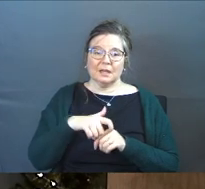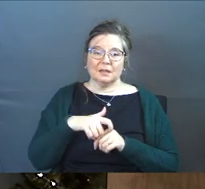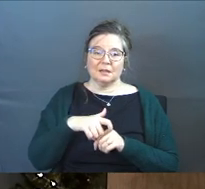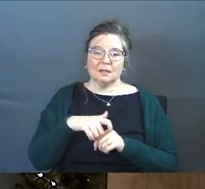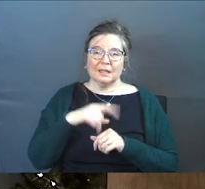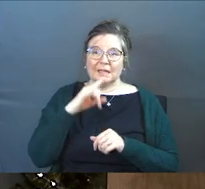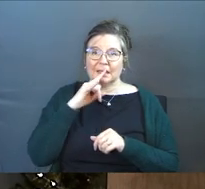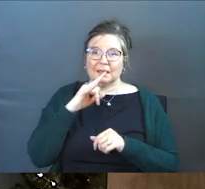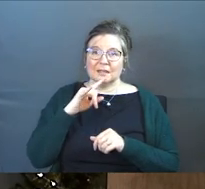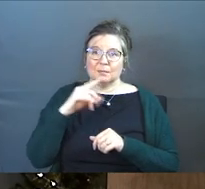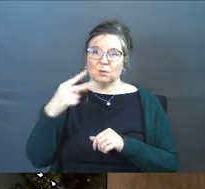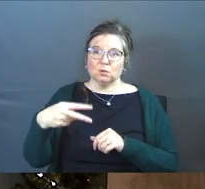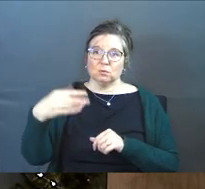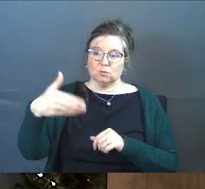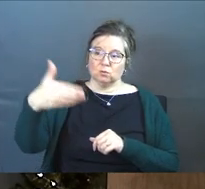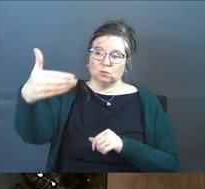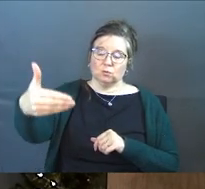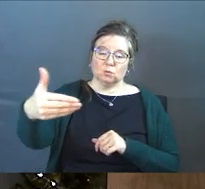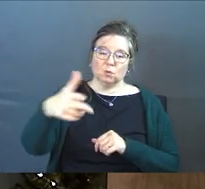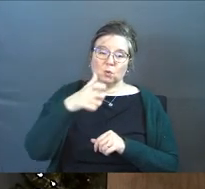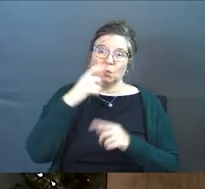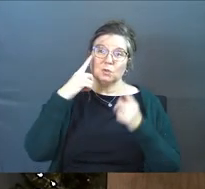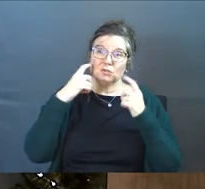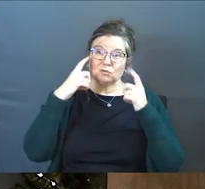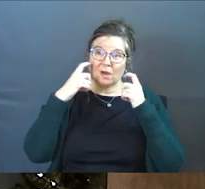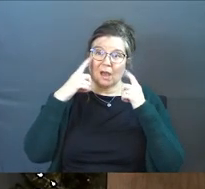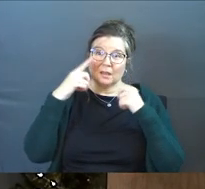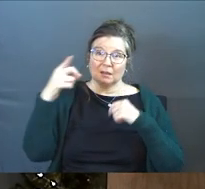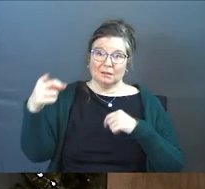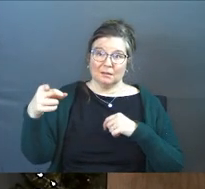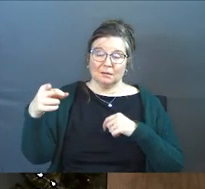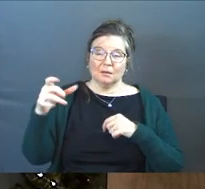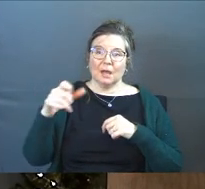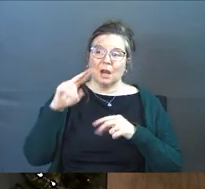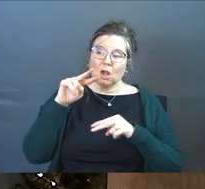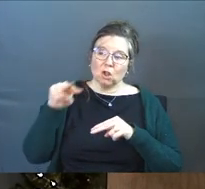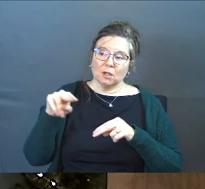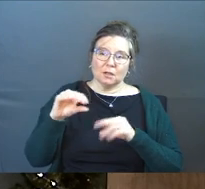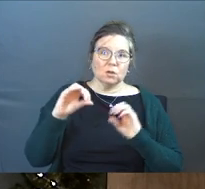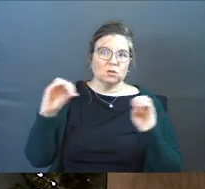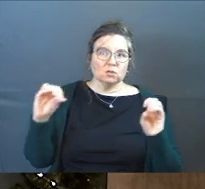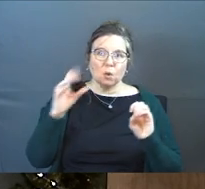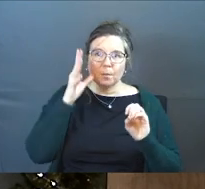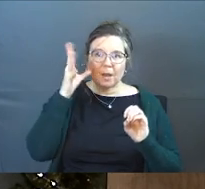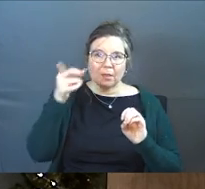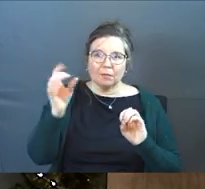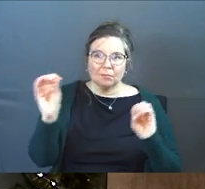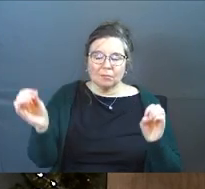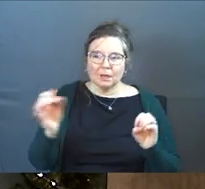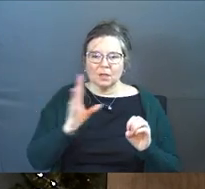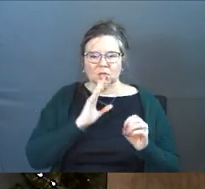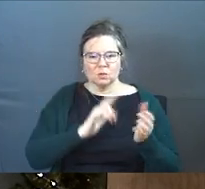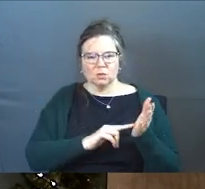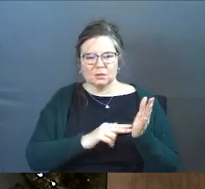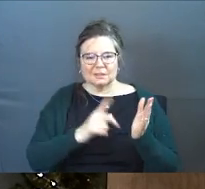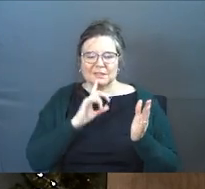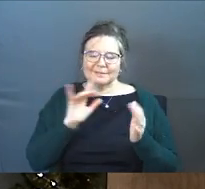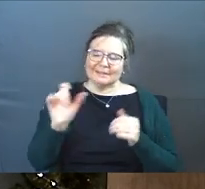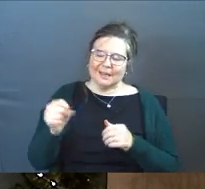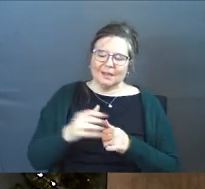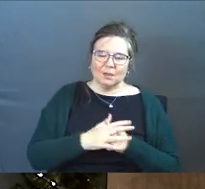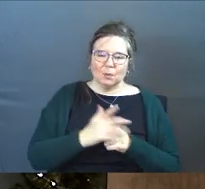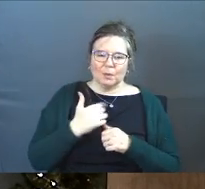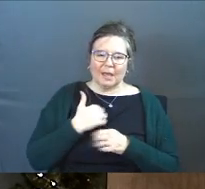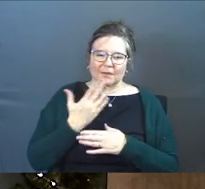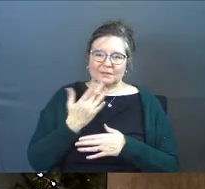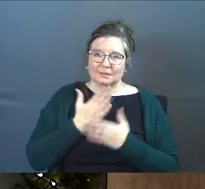there was a kid about two doors down from that one who was crying and I look in and there's nobody there and I talked to a nurse and she's like yeah